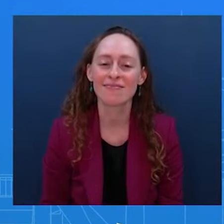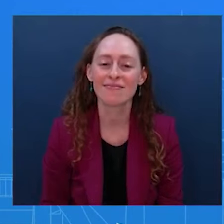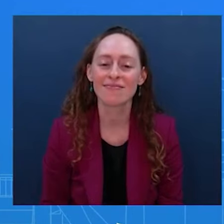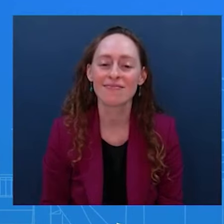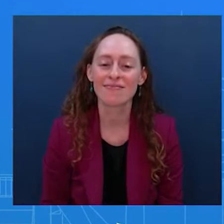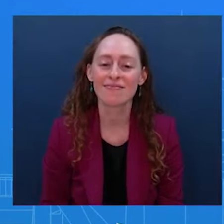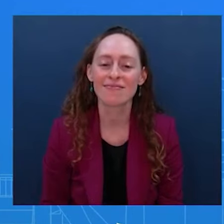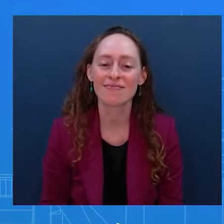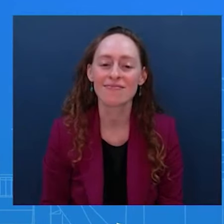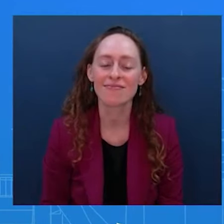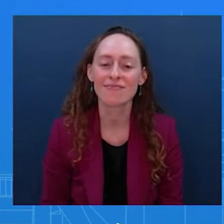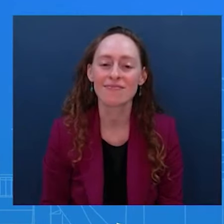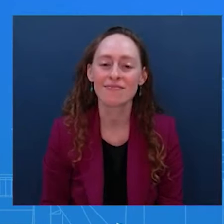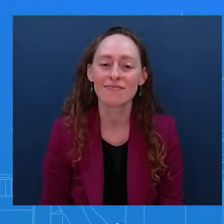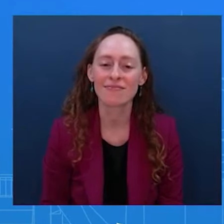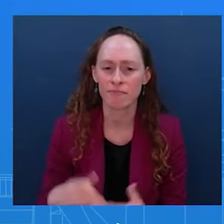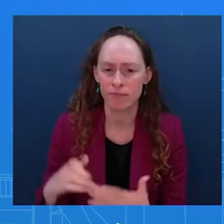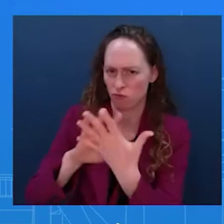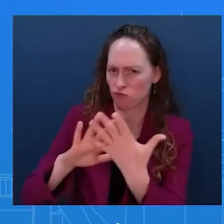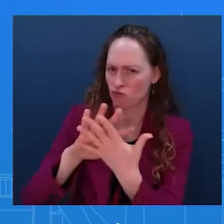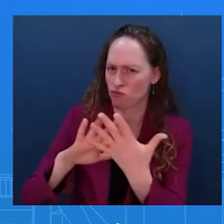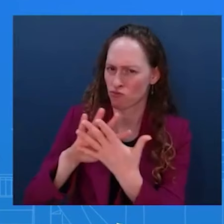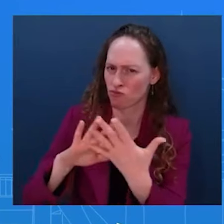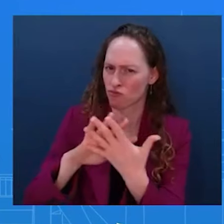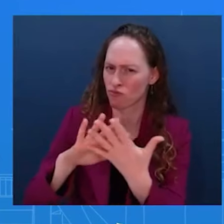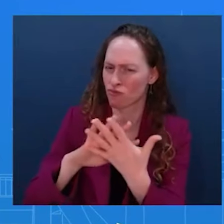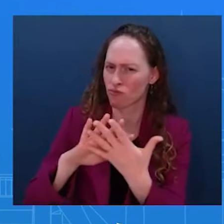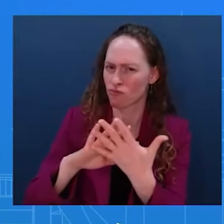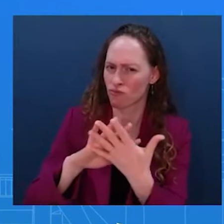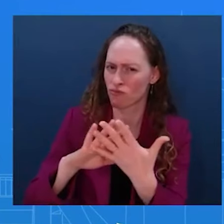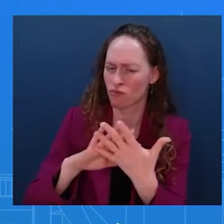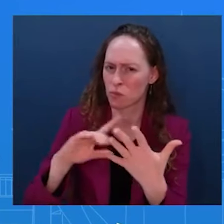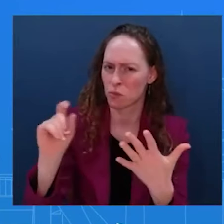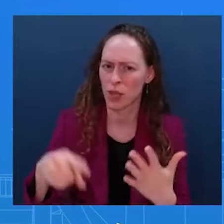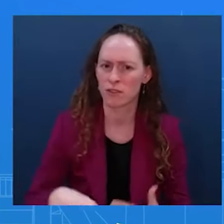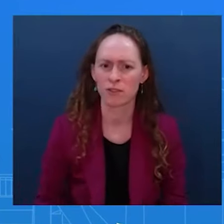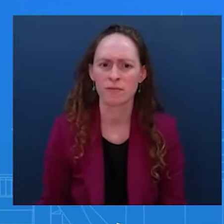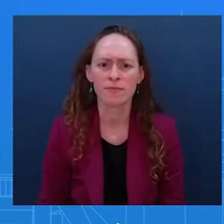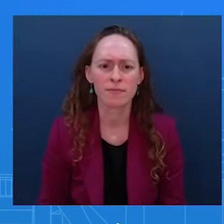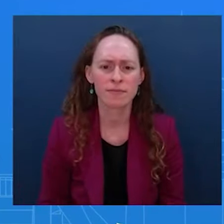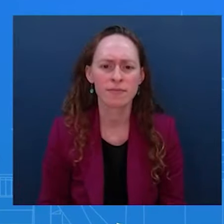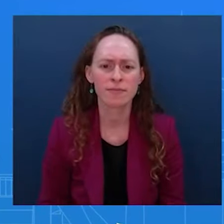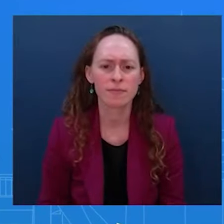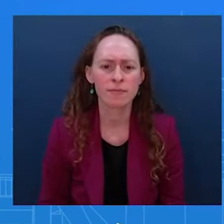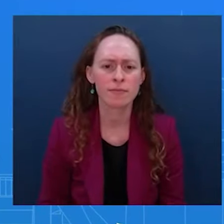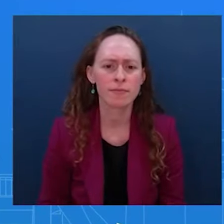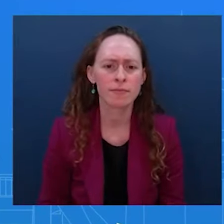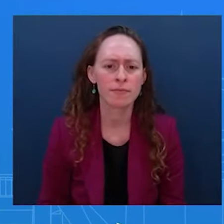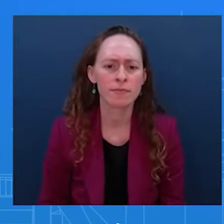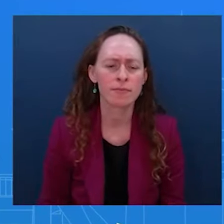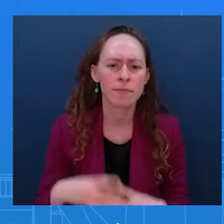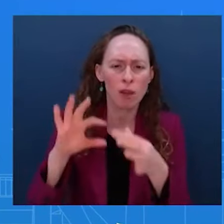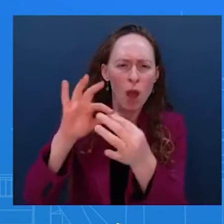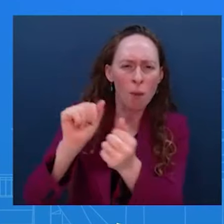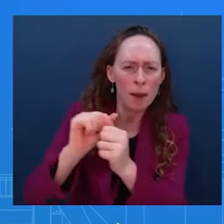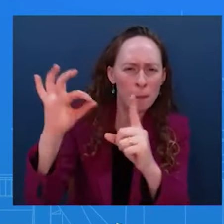it has been handled. They say it's not free and fair. Does the White House believe that the Pakistani elections were not free and fair and the people's mandate has